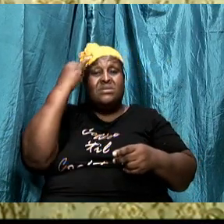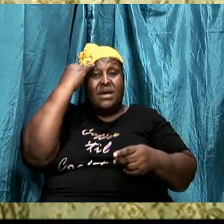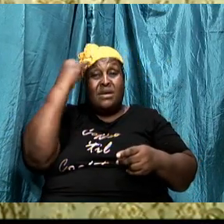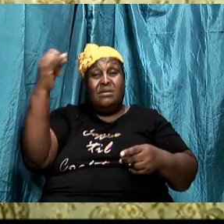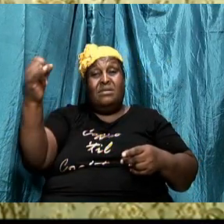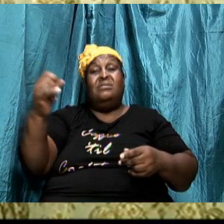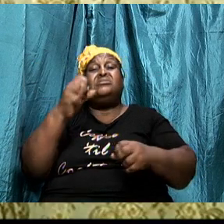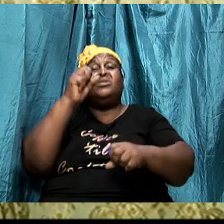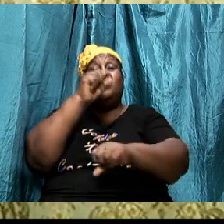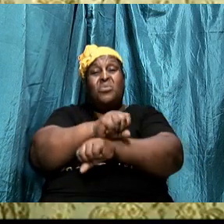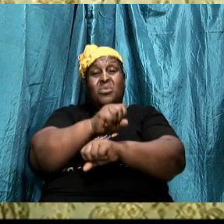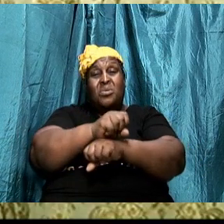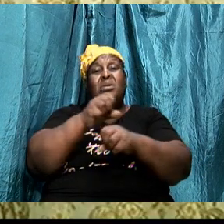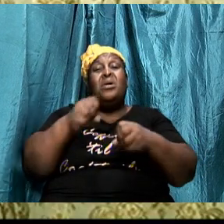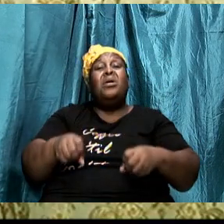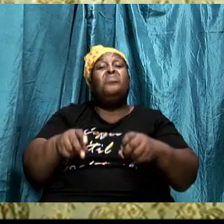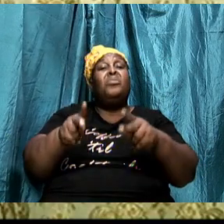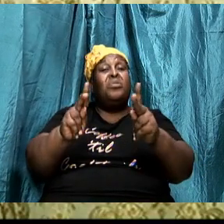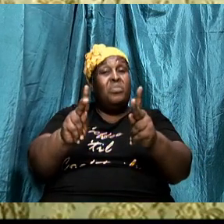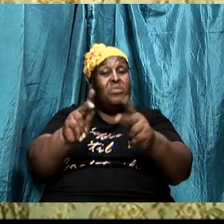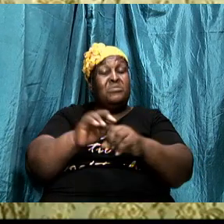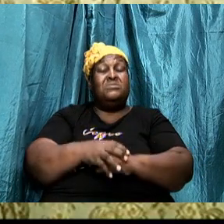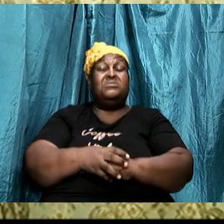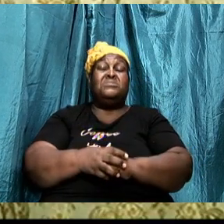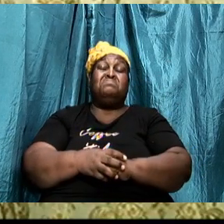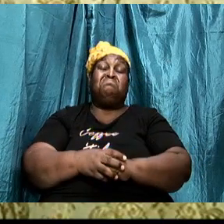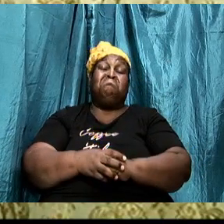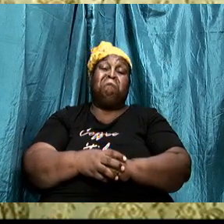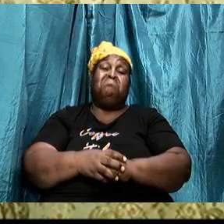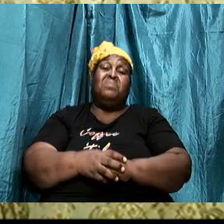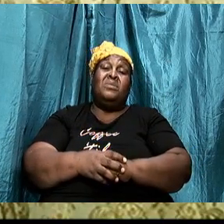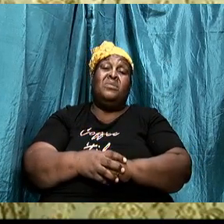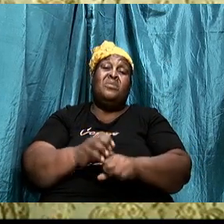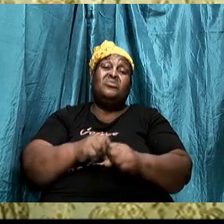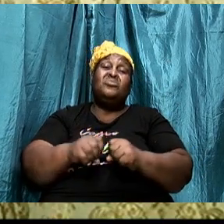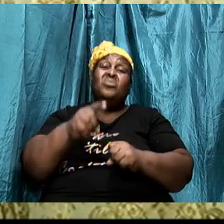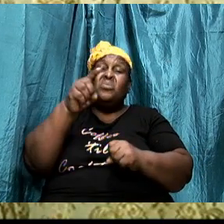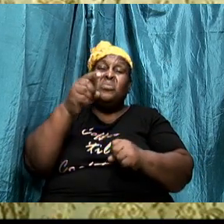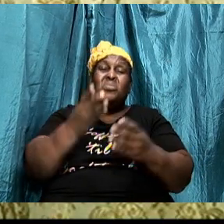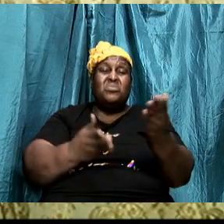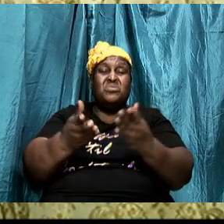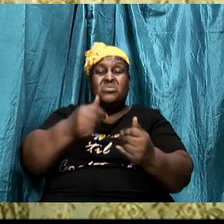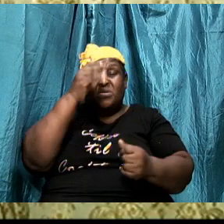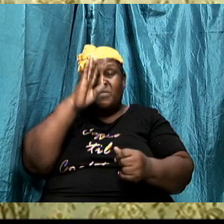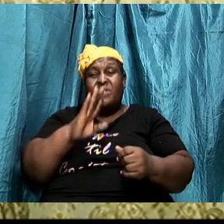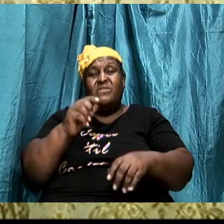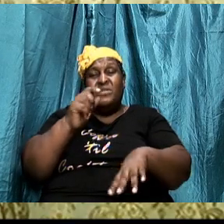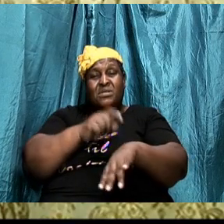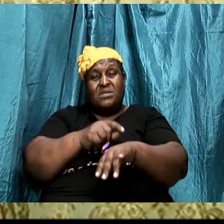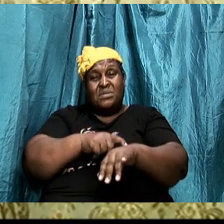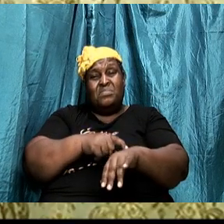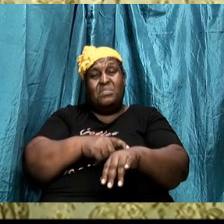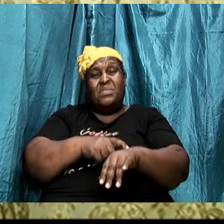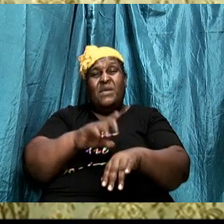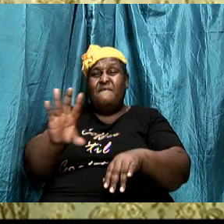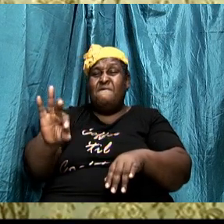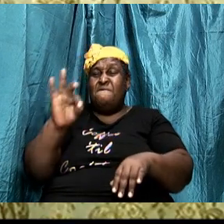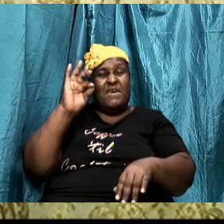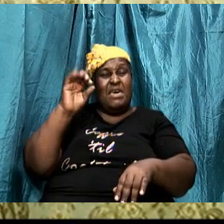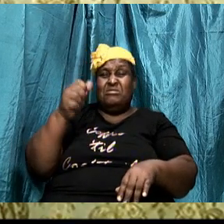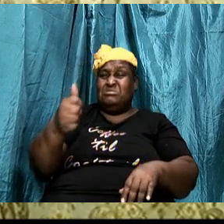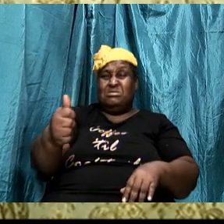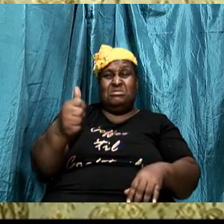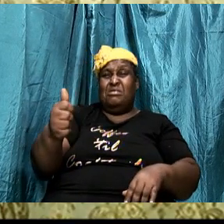agendas and purpose so if you have been serving God for a period of time and find yourself